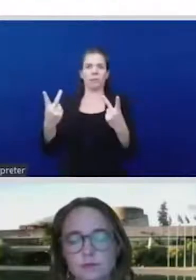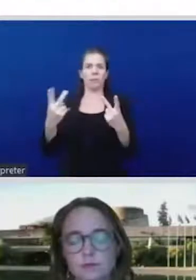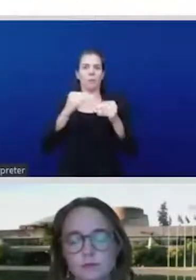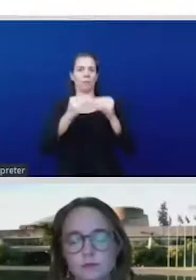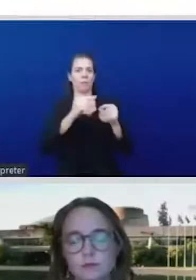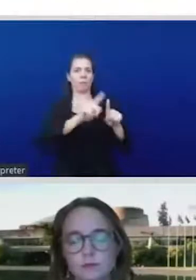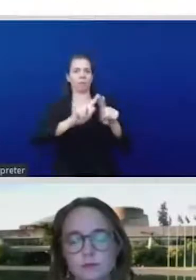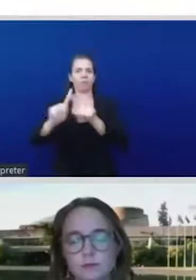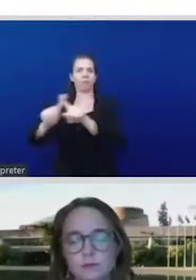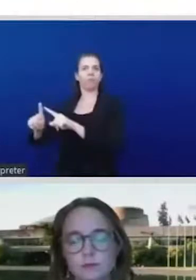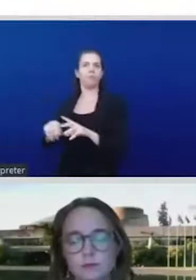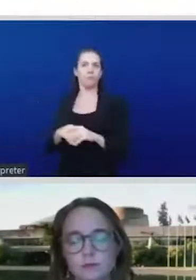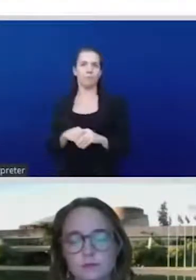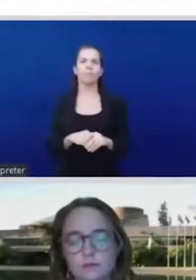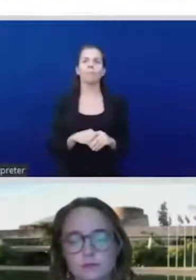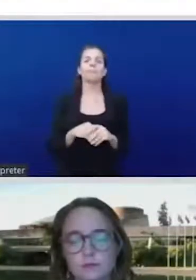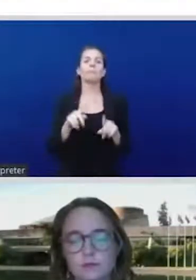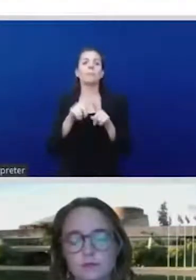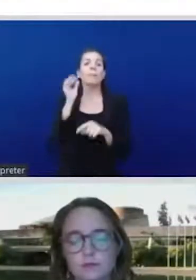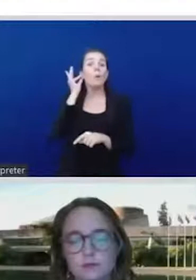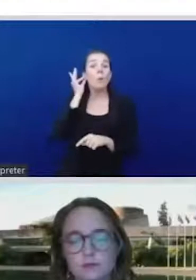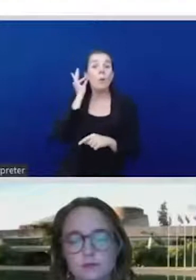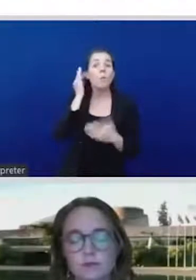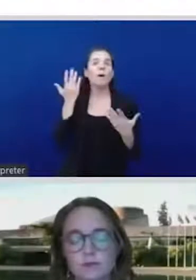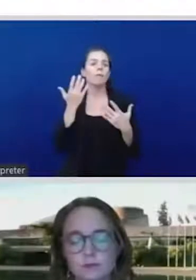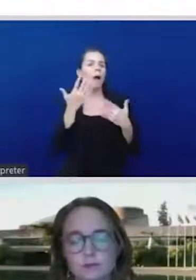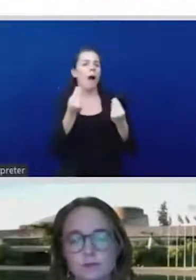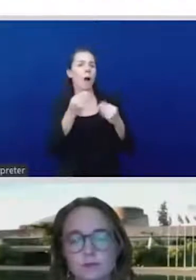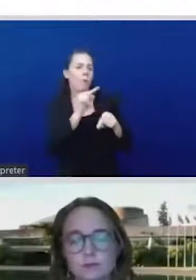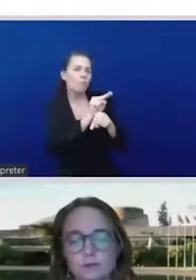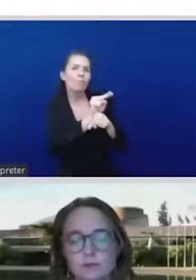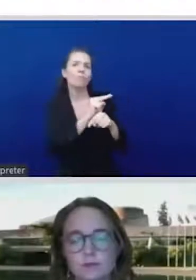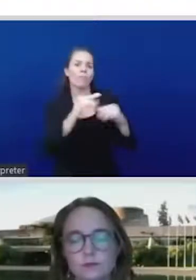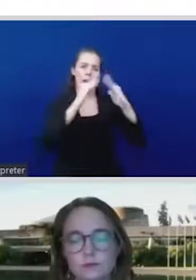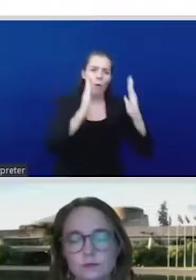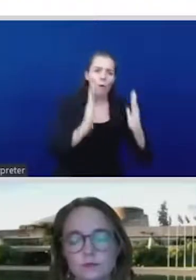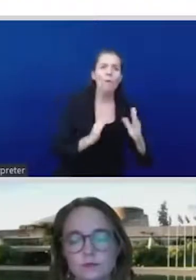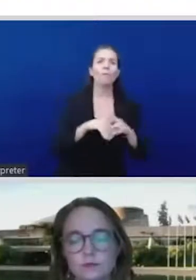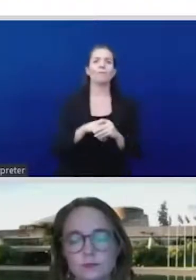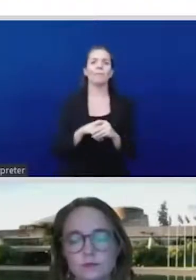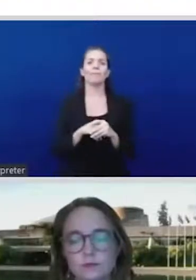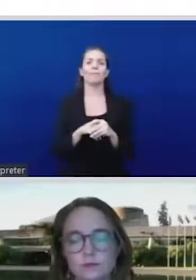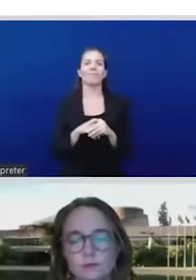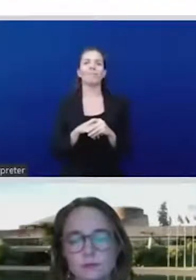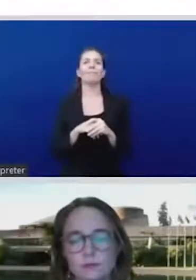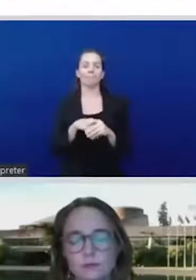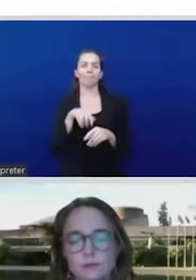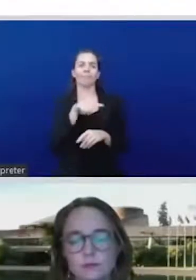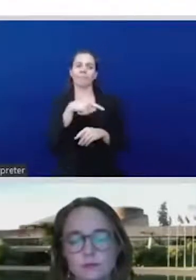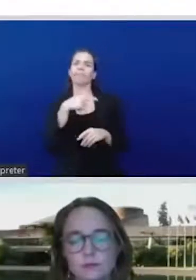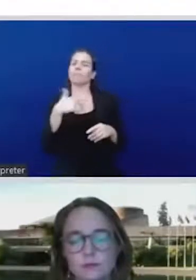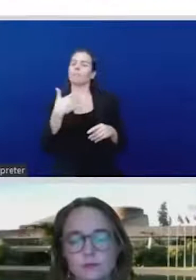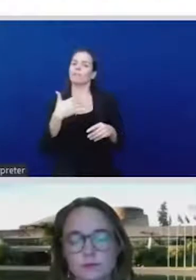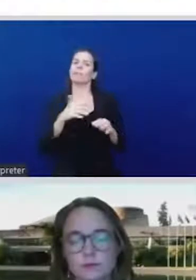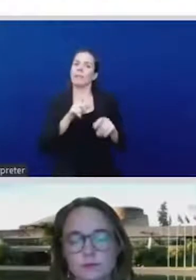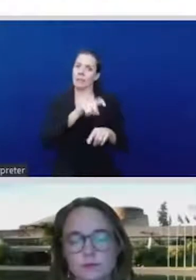from where I am in my region, the Caribbean are dependent on tourism, and that all of these things make our economy is very unstable. So what we are seeing is the